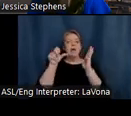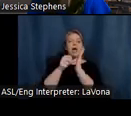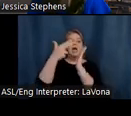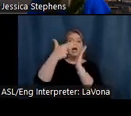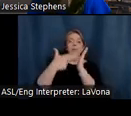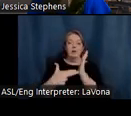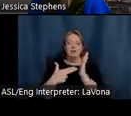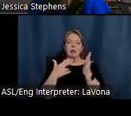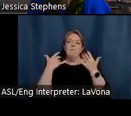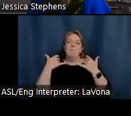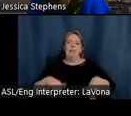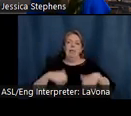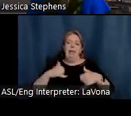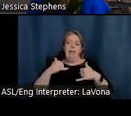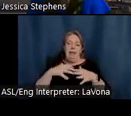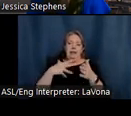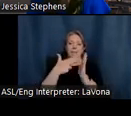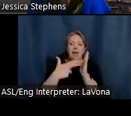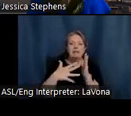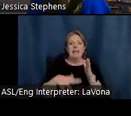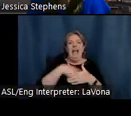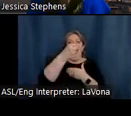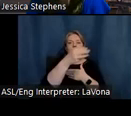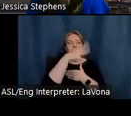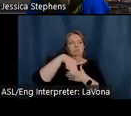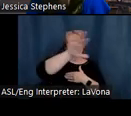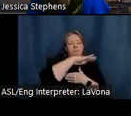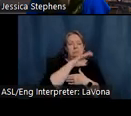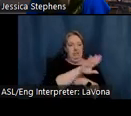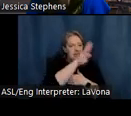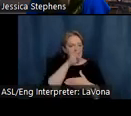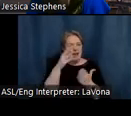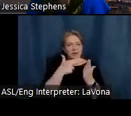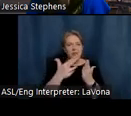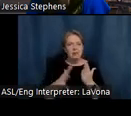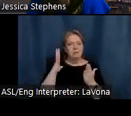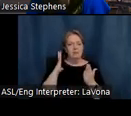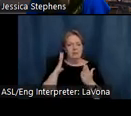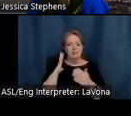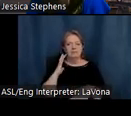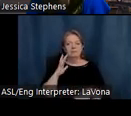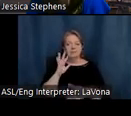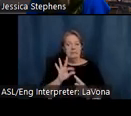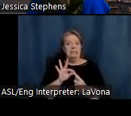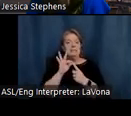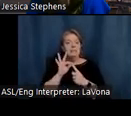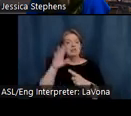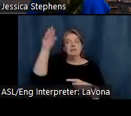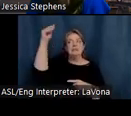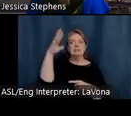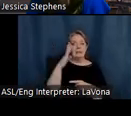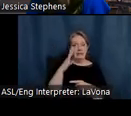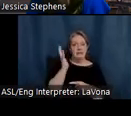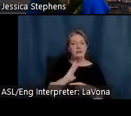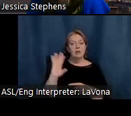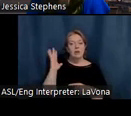been painted before. This is particularly true of sunlight. The old way of painting sunlight in deep